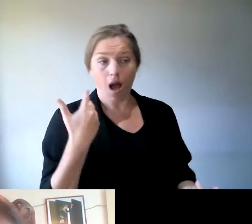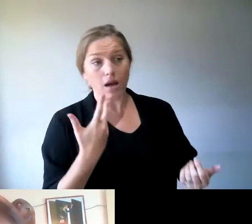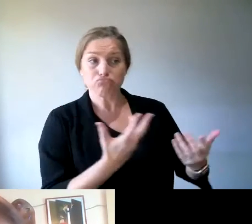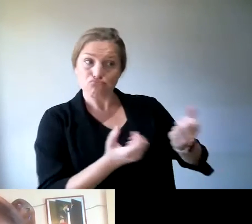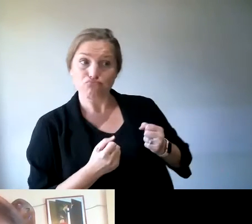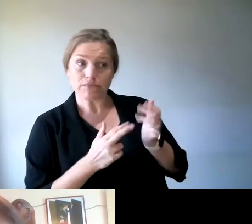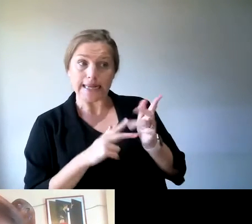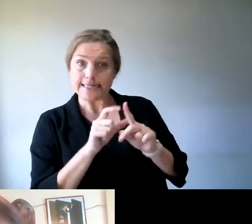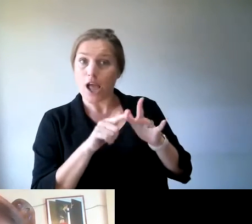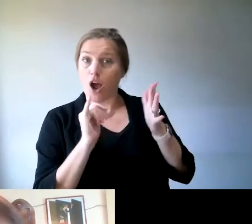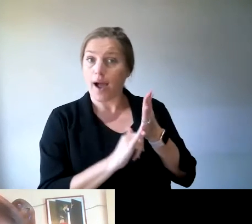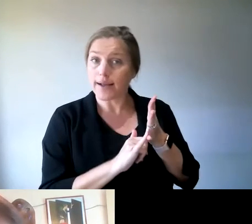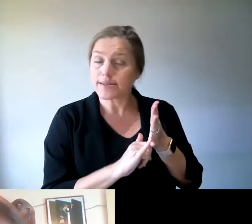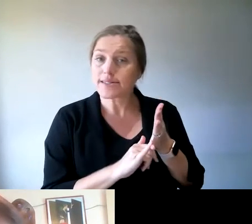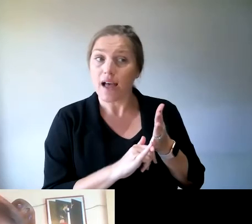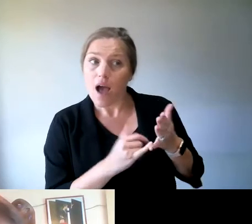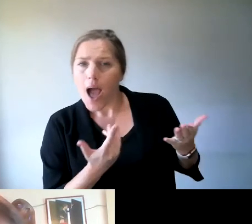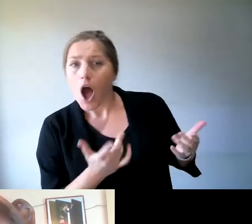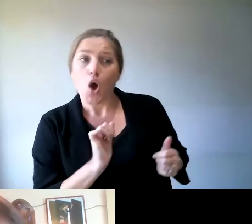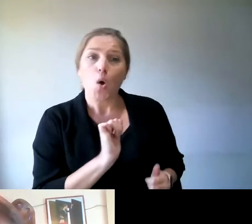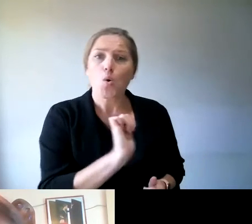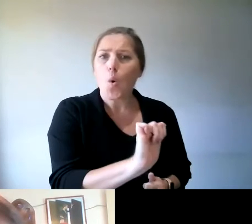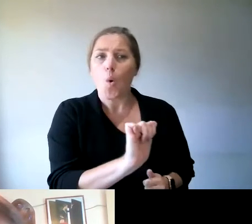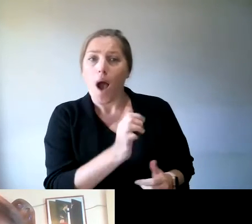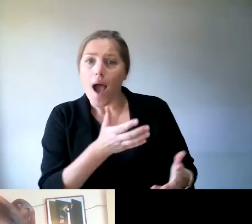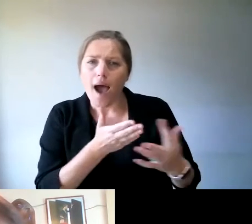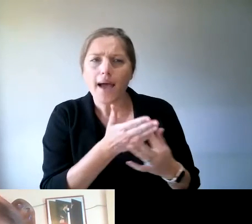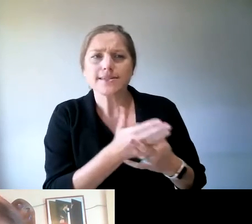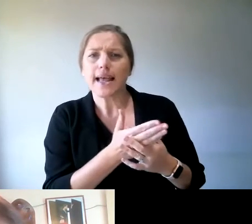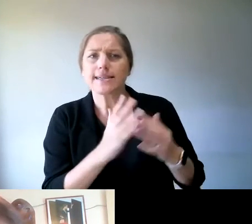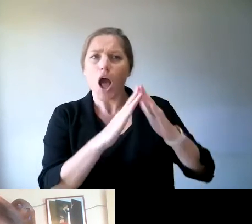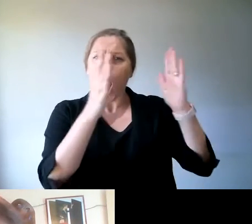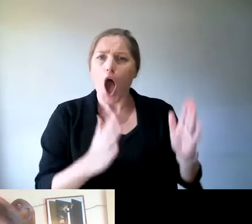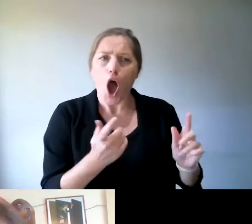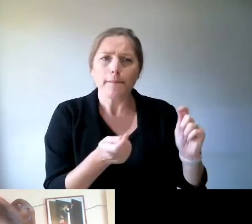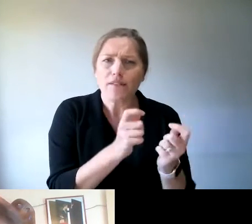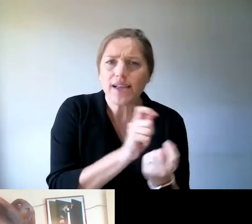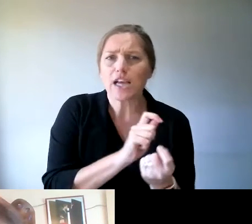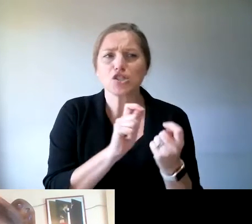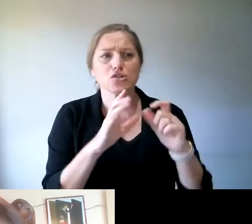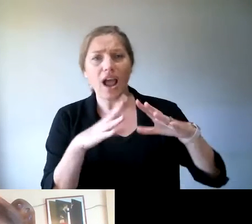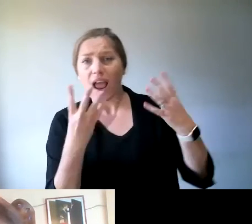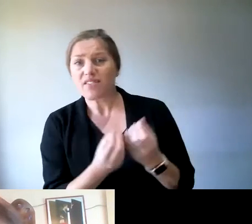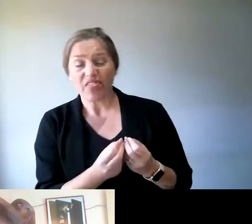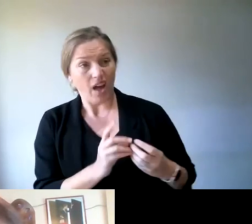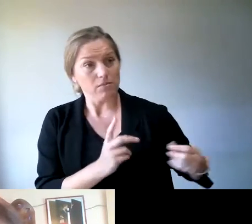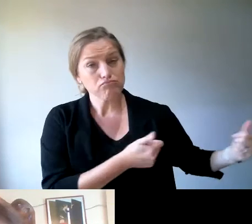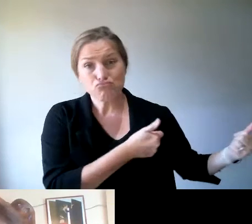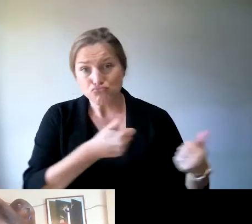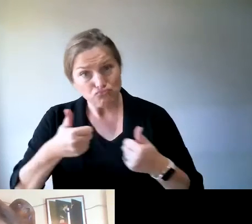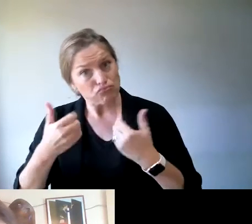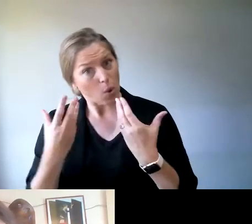affected your access to AIDS equipment and home modifications? What's that been like for you since you've had access to the scheme?